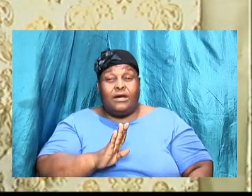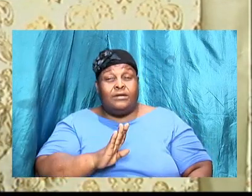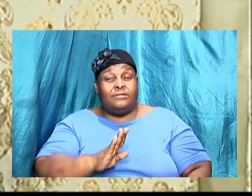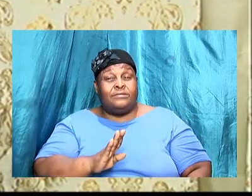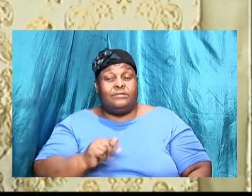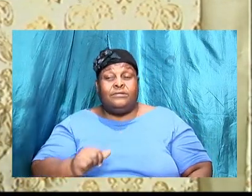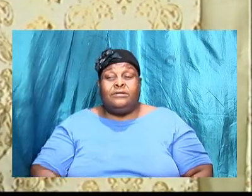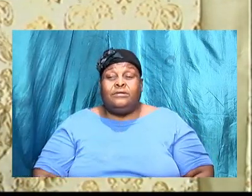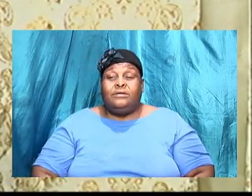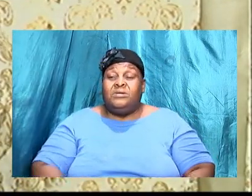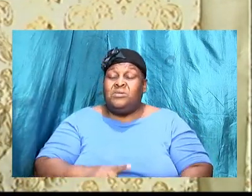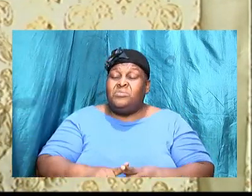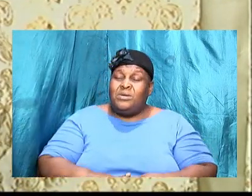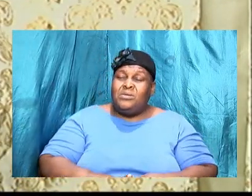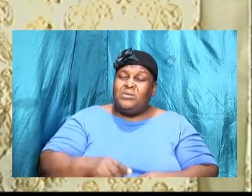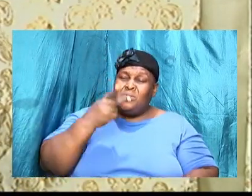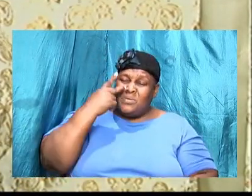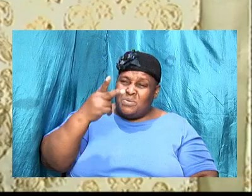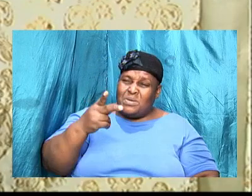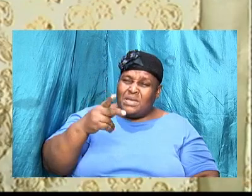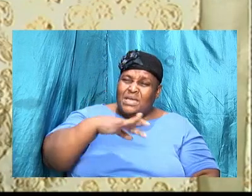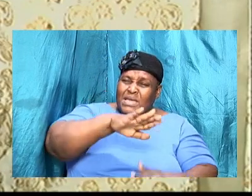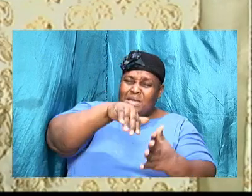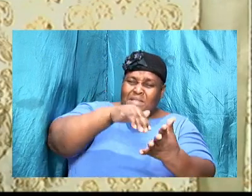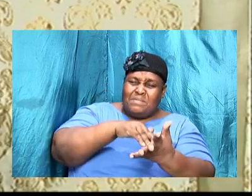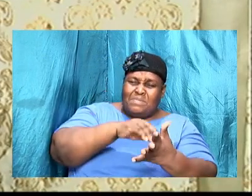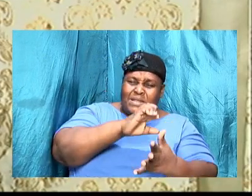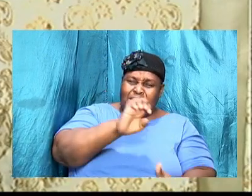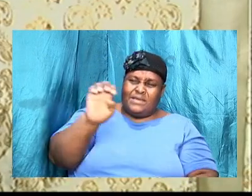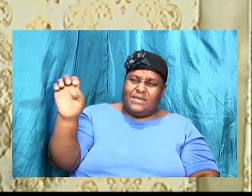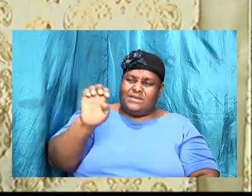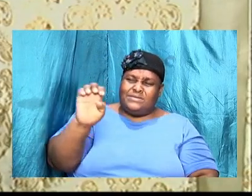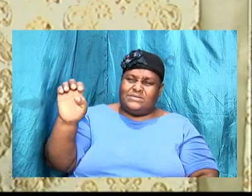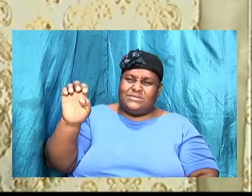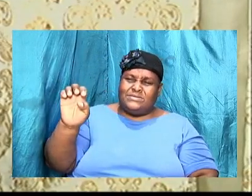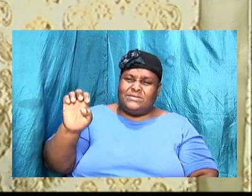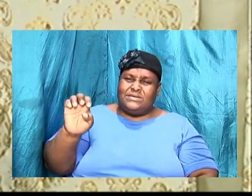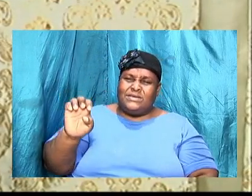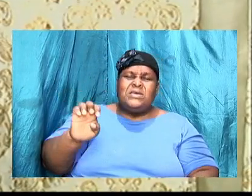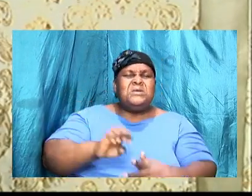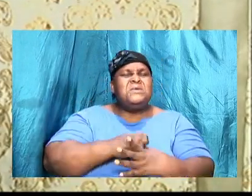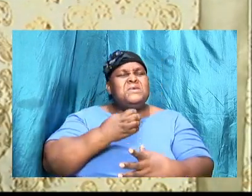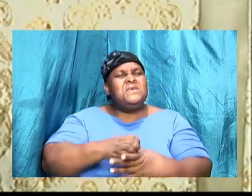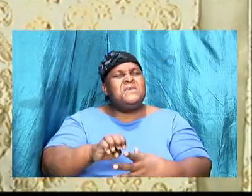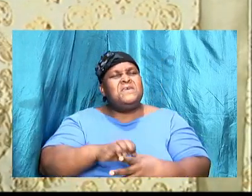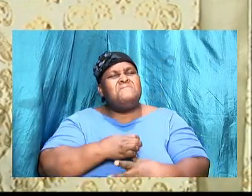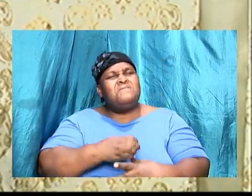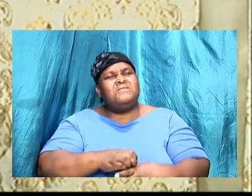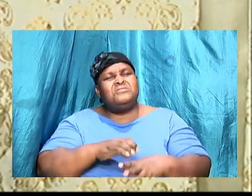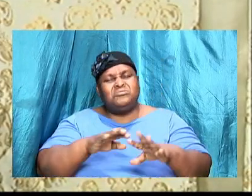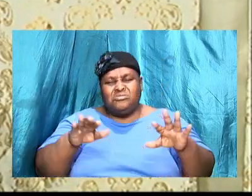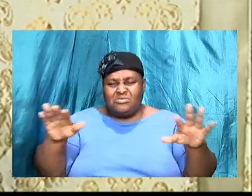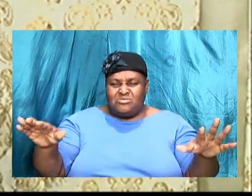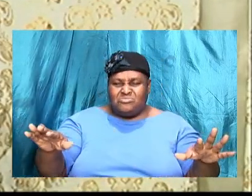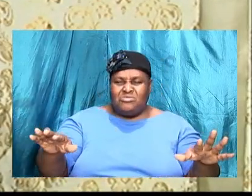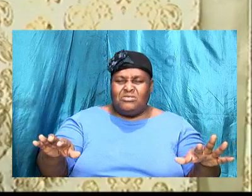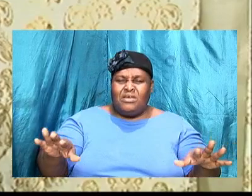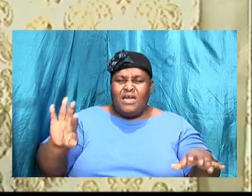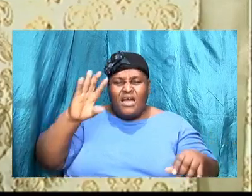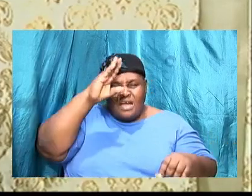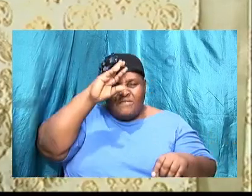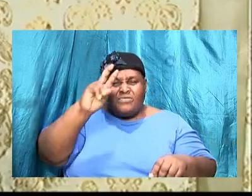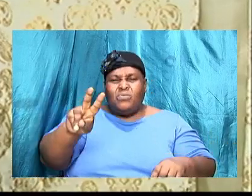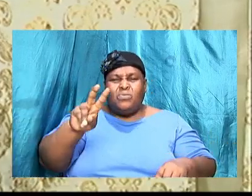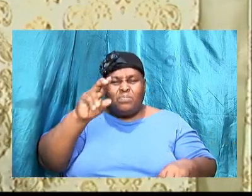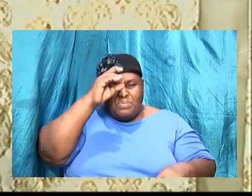look in the middle east even as the children of these two brethren go at it year after year